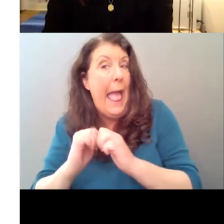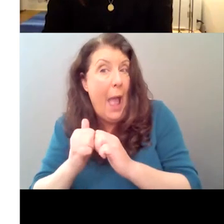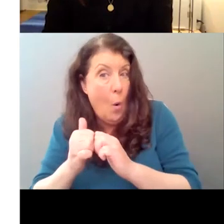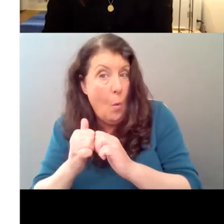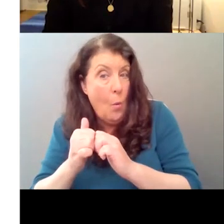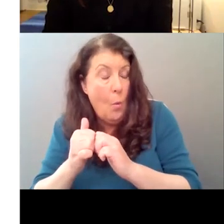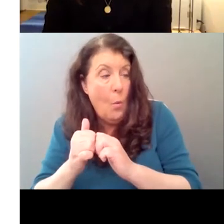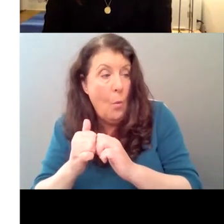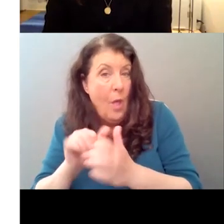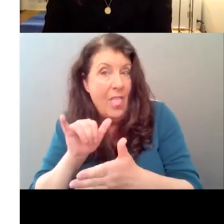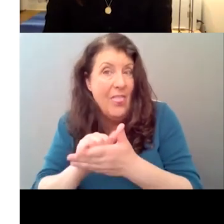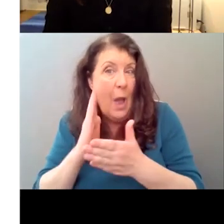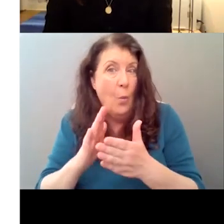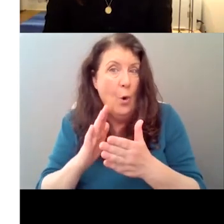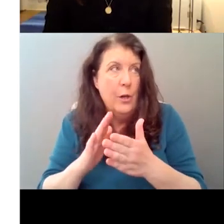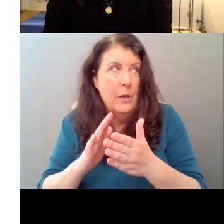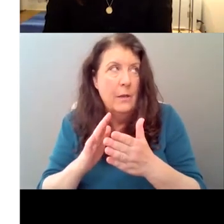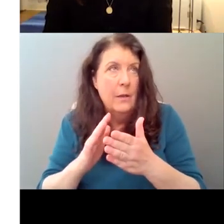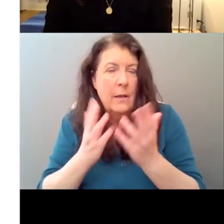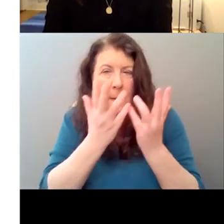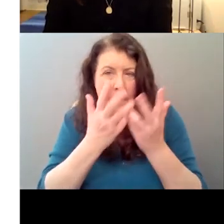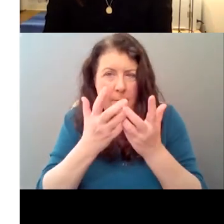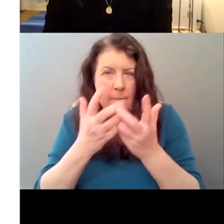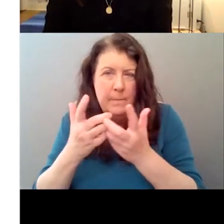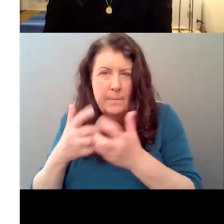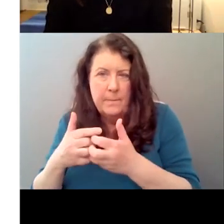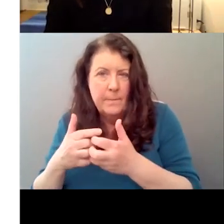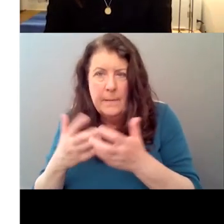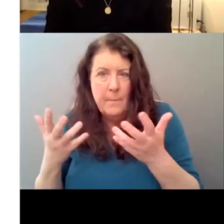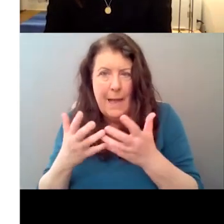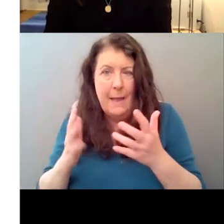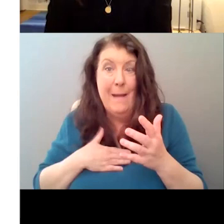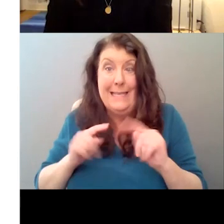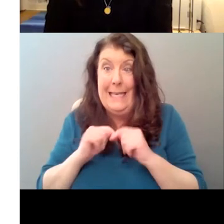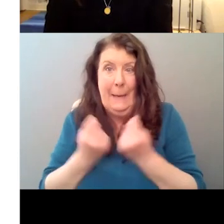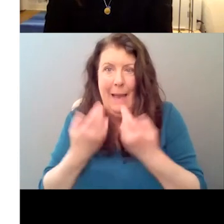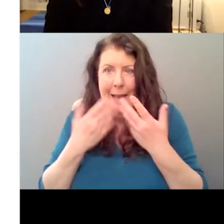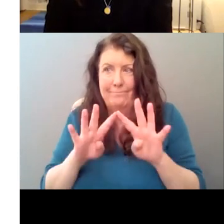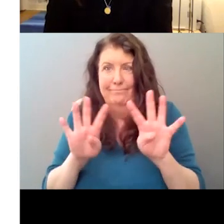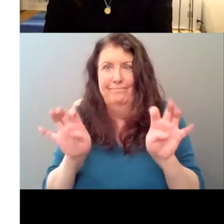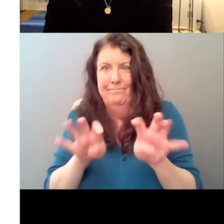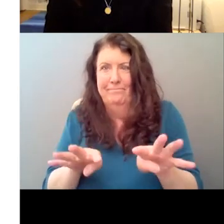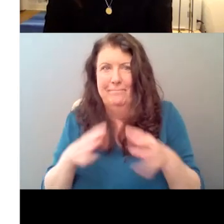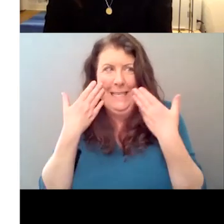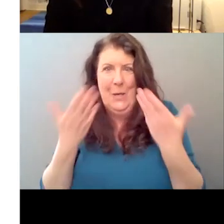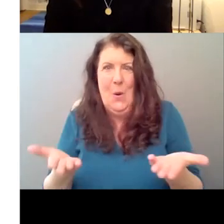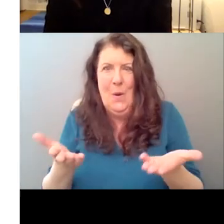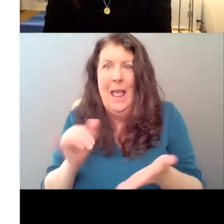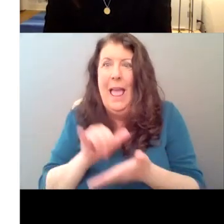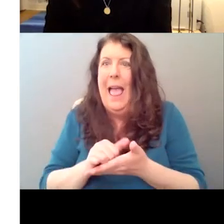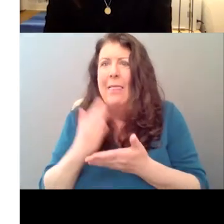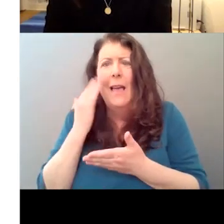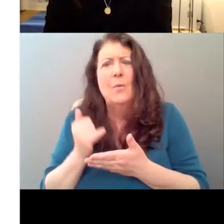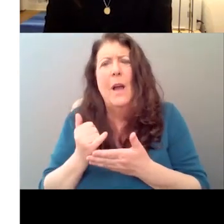how, how that was going to be mechanically pulled off by the team. And that's why it's just such a